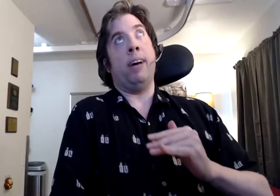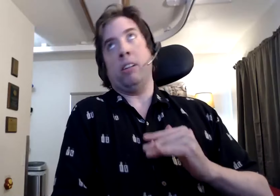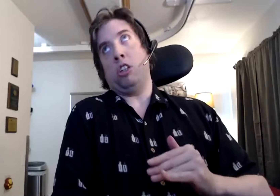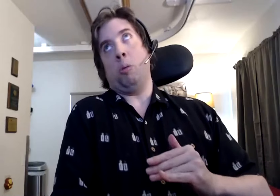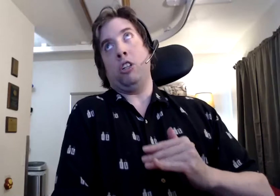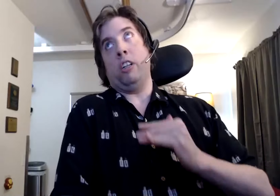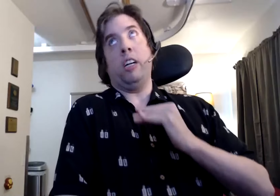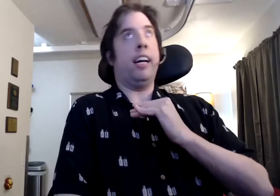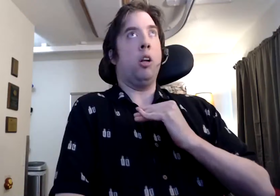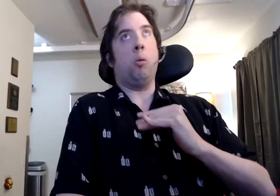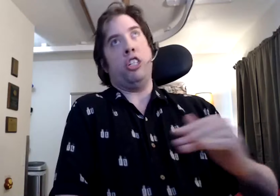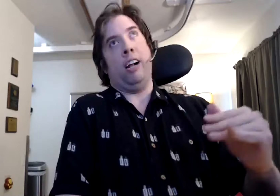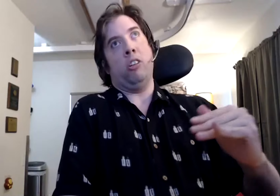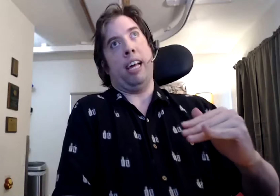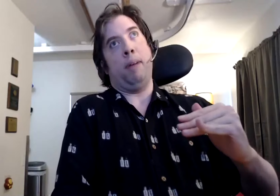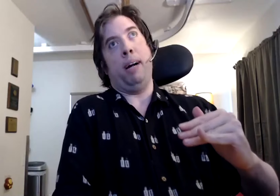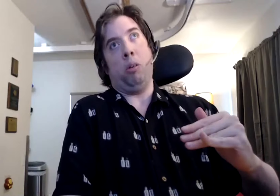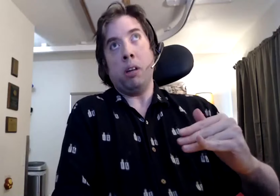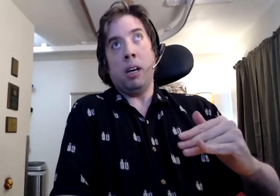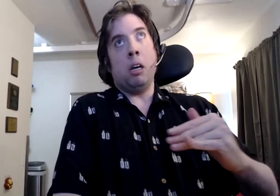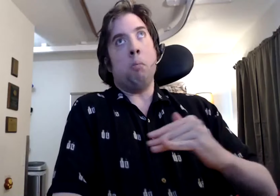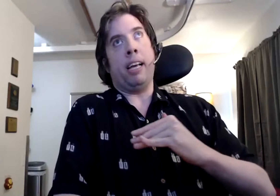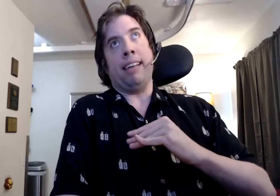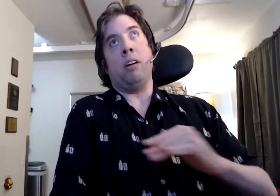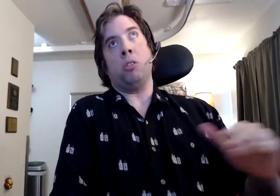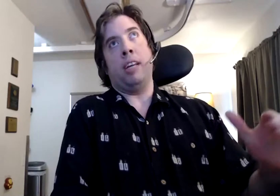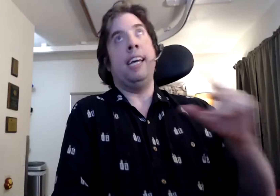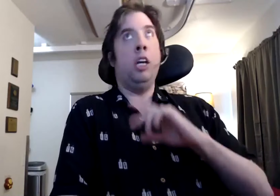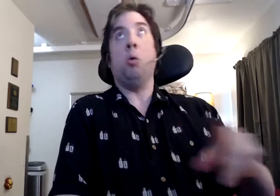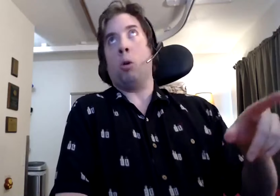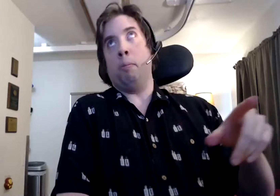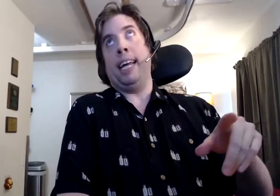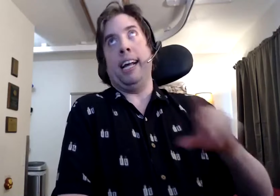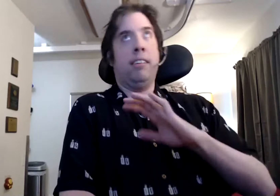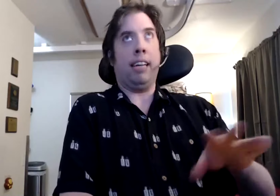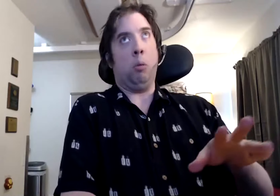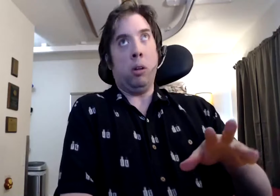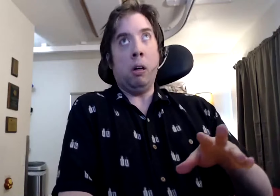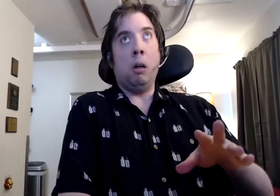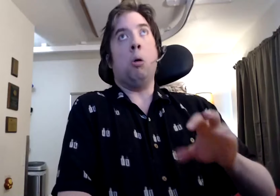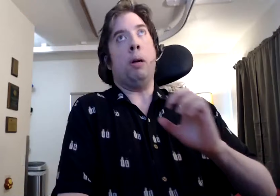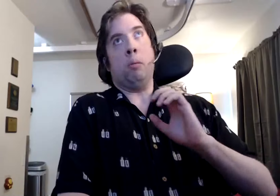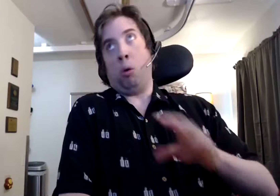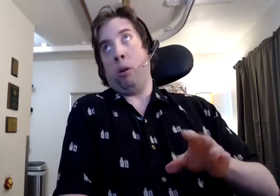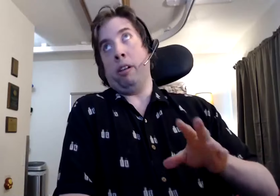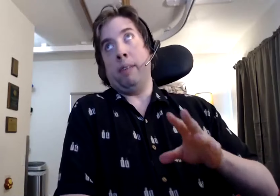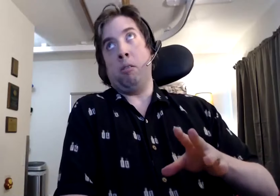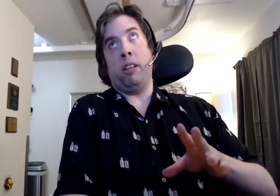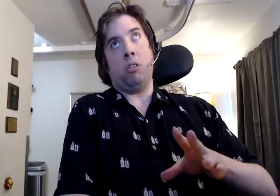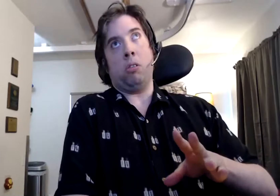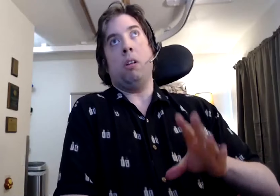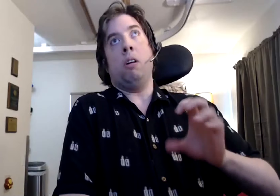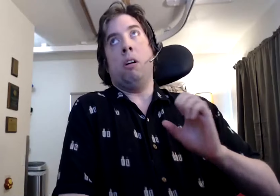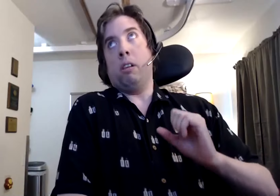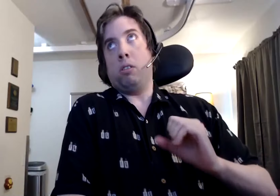talk about a situation, you're going to hear the word challenges out of my mouth, because I don't see you or me as disabled. We were born living